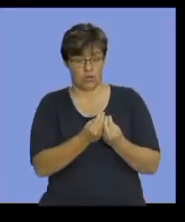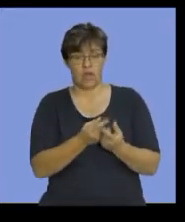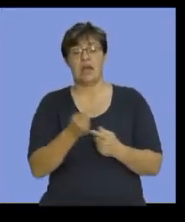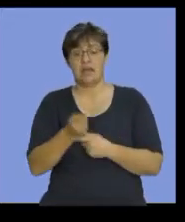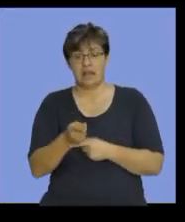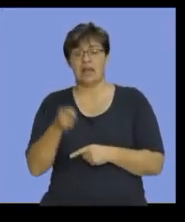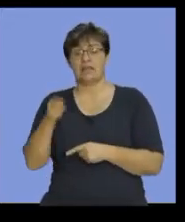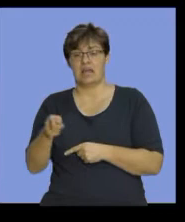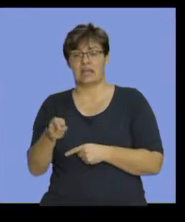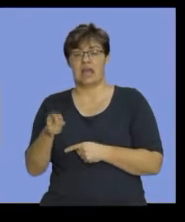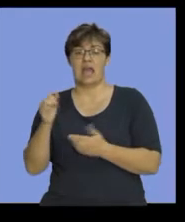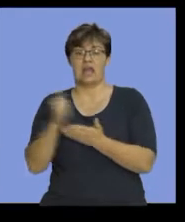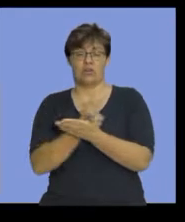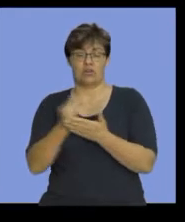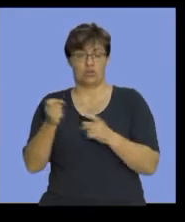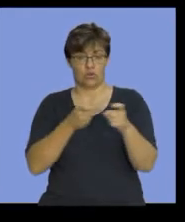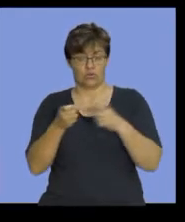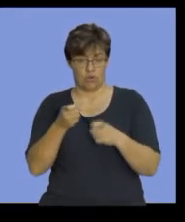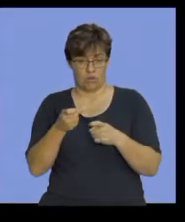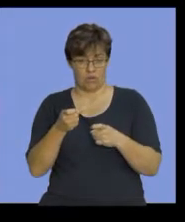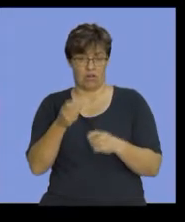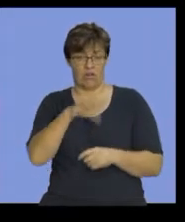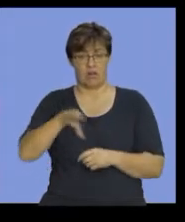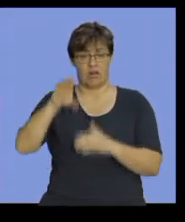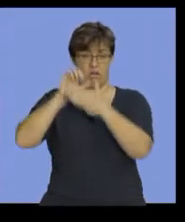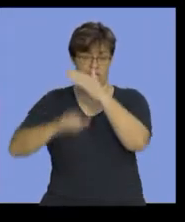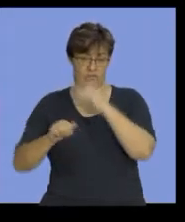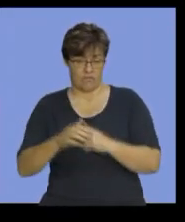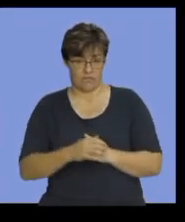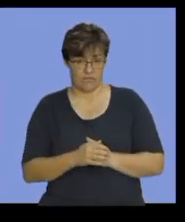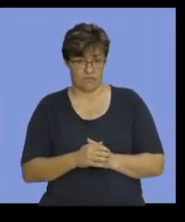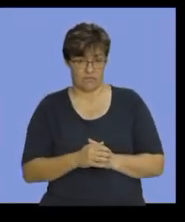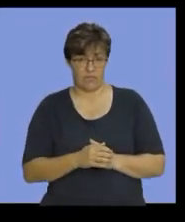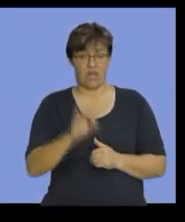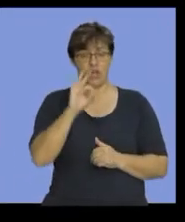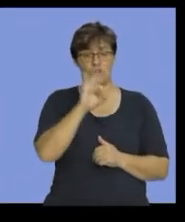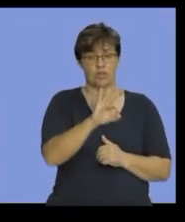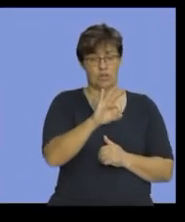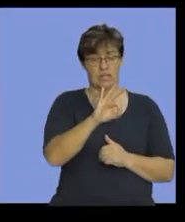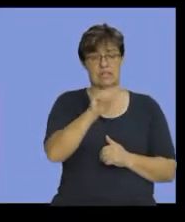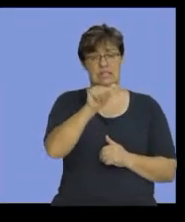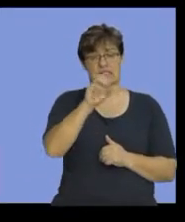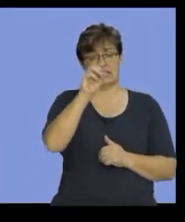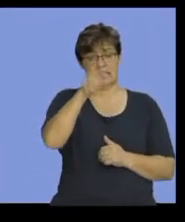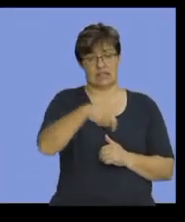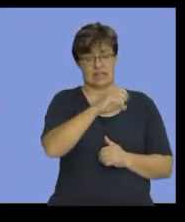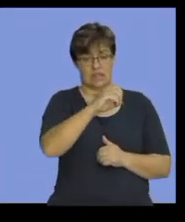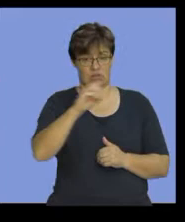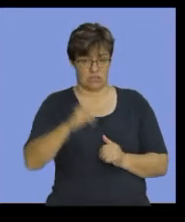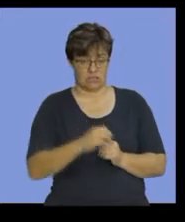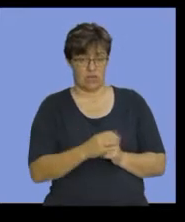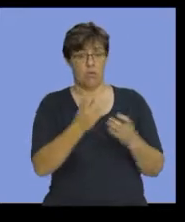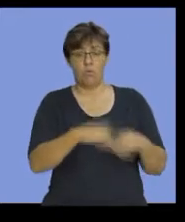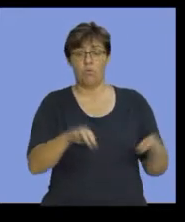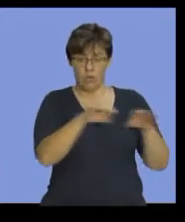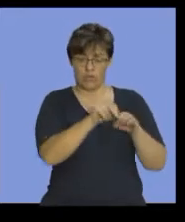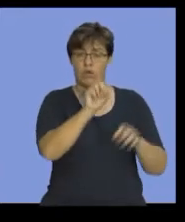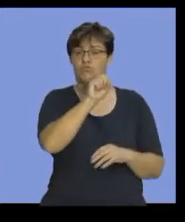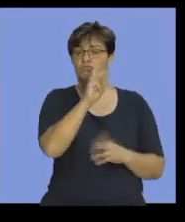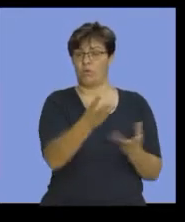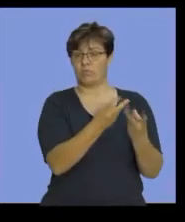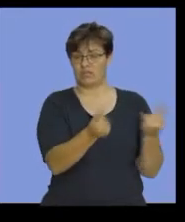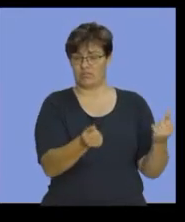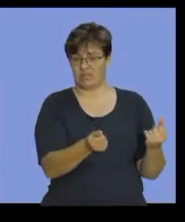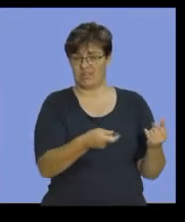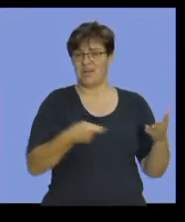is controlled. And here we go. There's your credit is controlled. 360,000 rand worth of raw materials